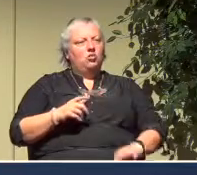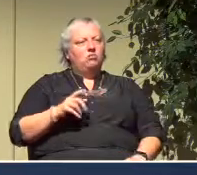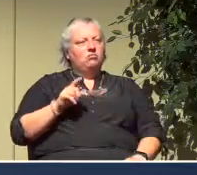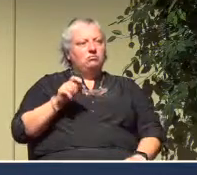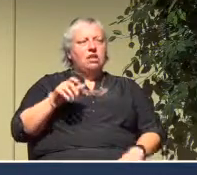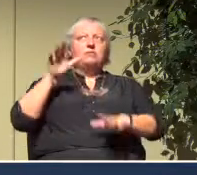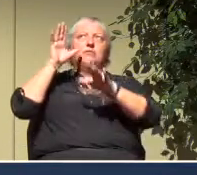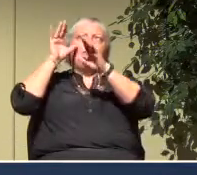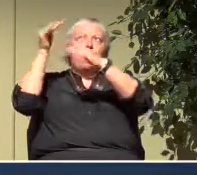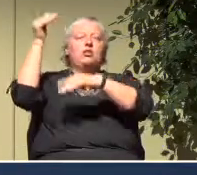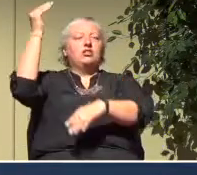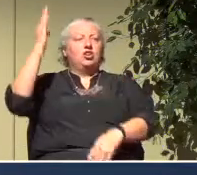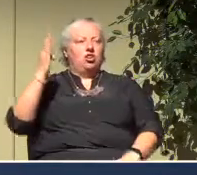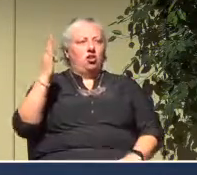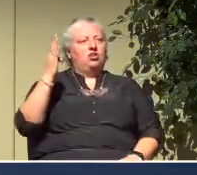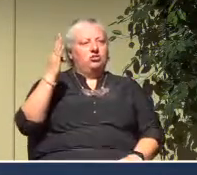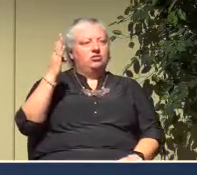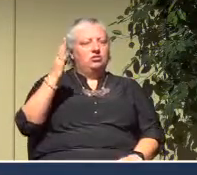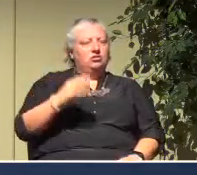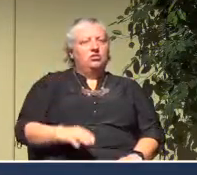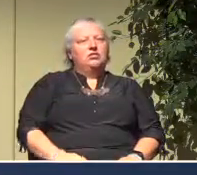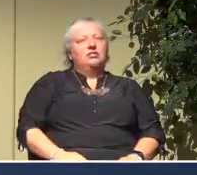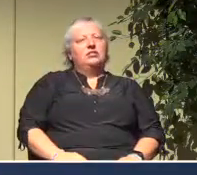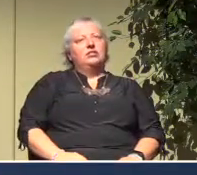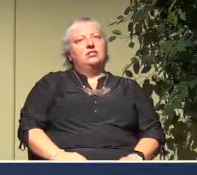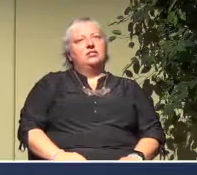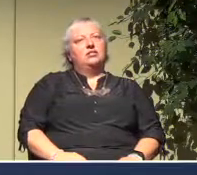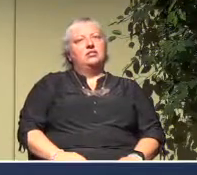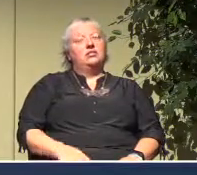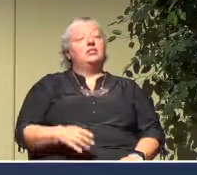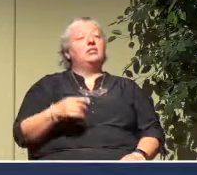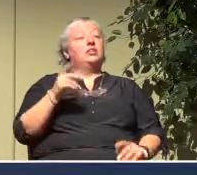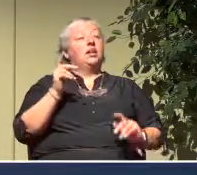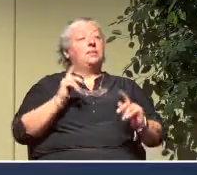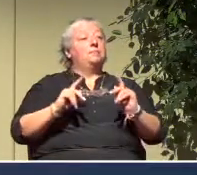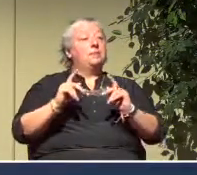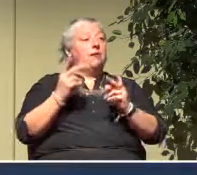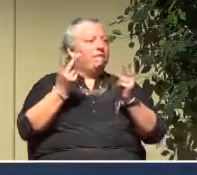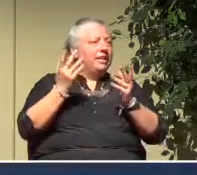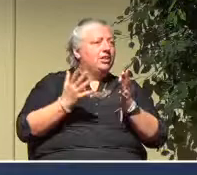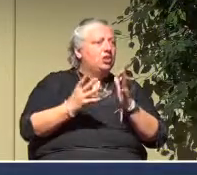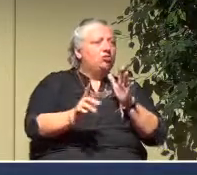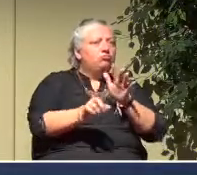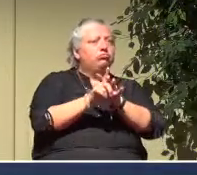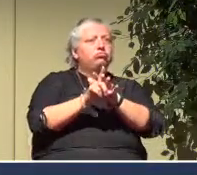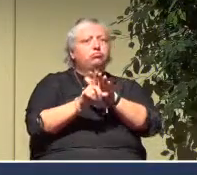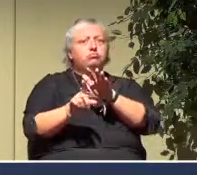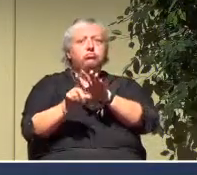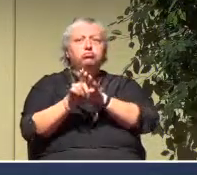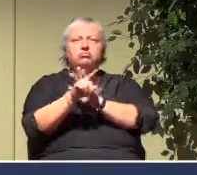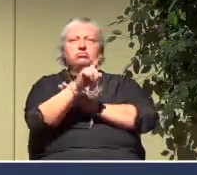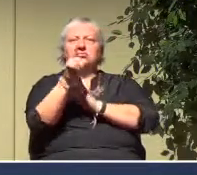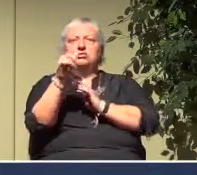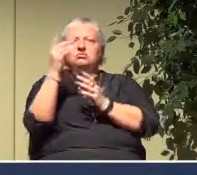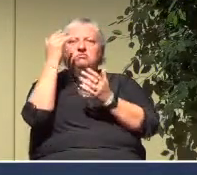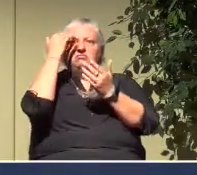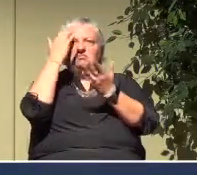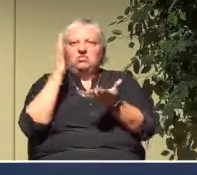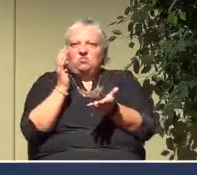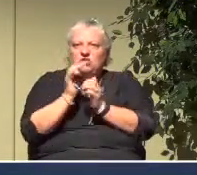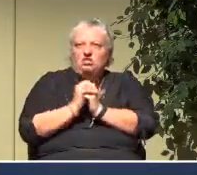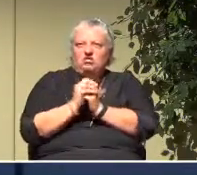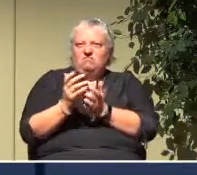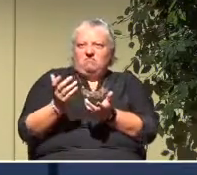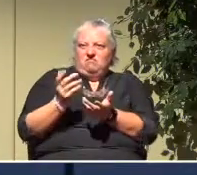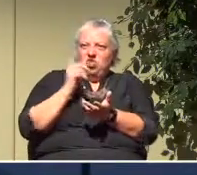God. And the sort of thing then, that as people come through these doors, don't know worship, don't know what it looks